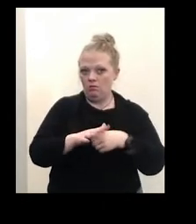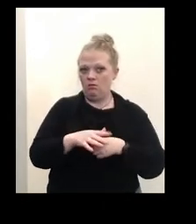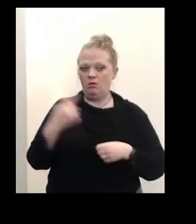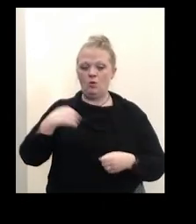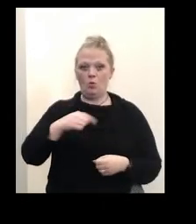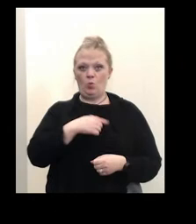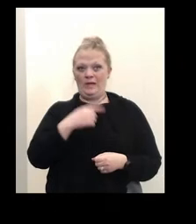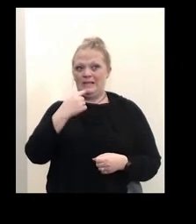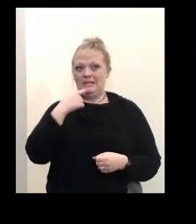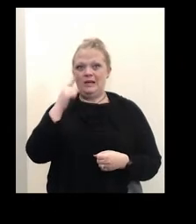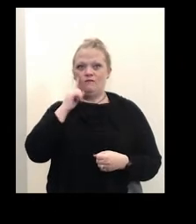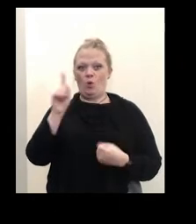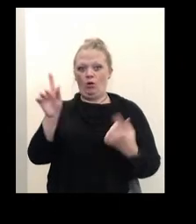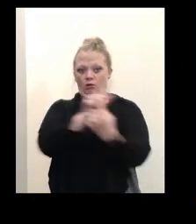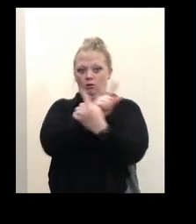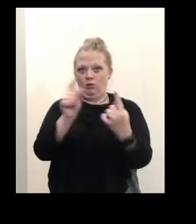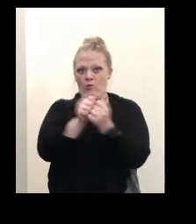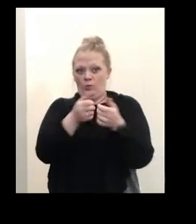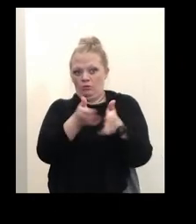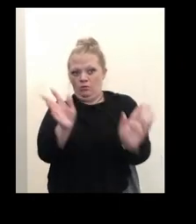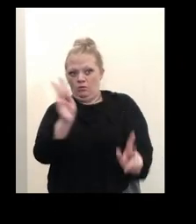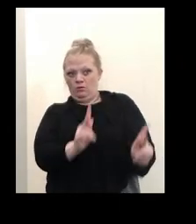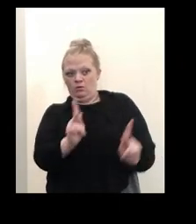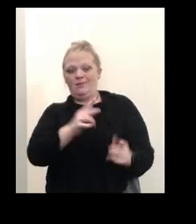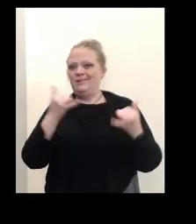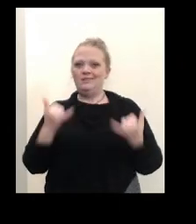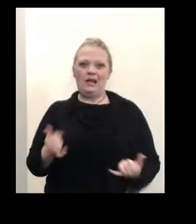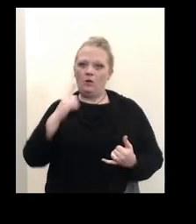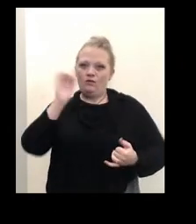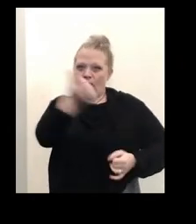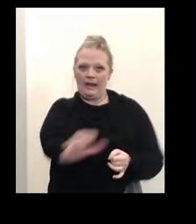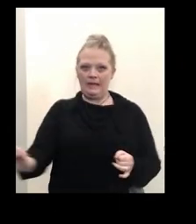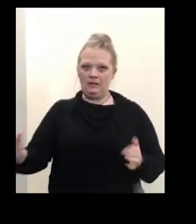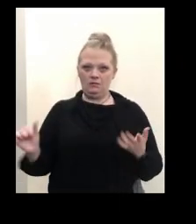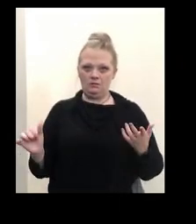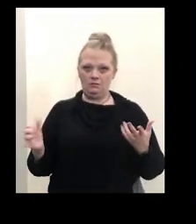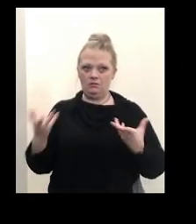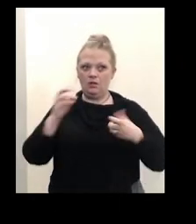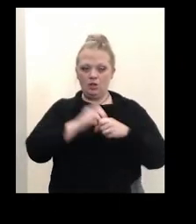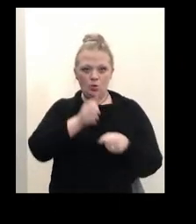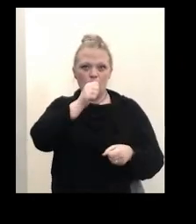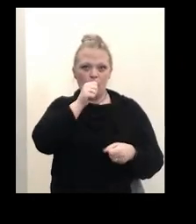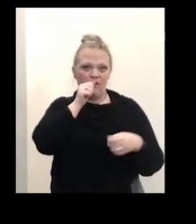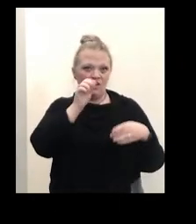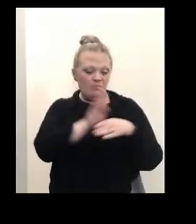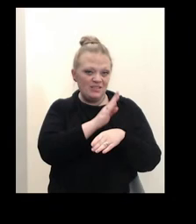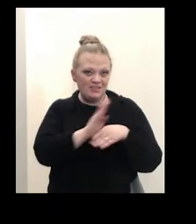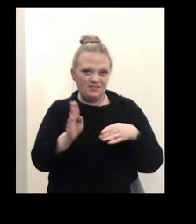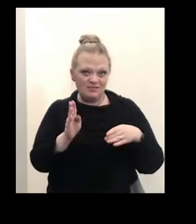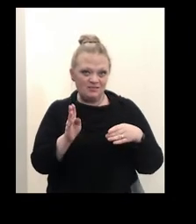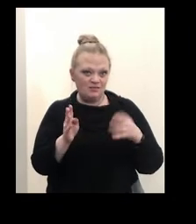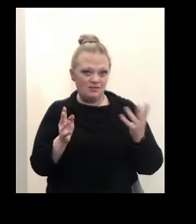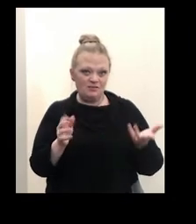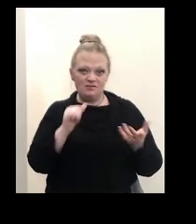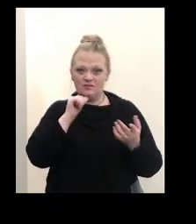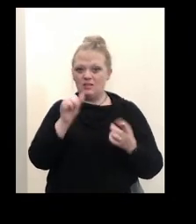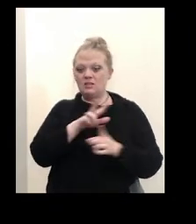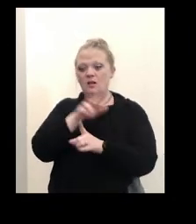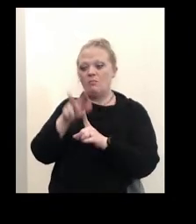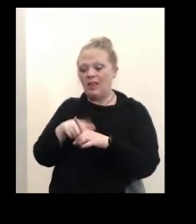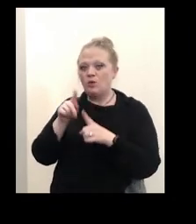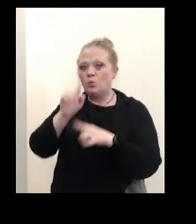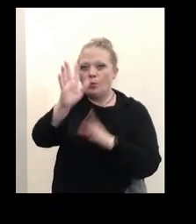Now it applies for basically every public location. When we meet, including private businesses, it just does not apply to private residences.